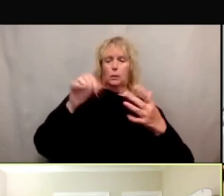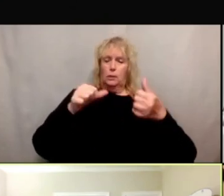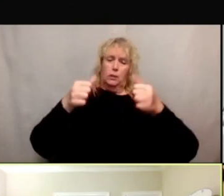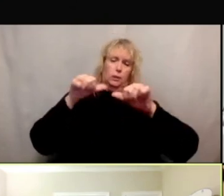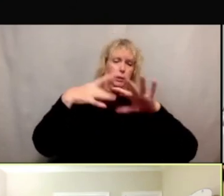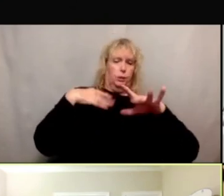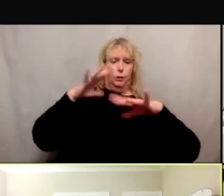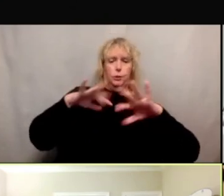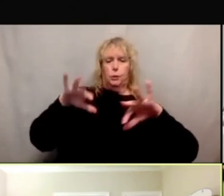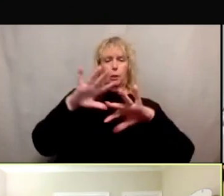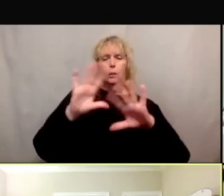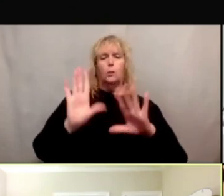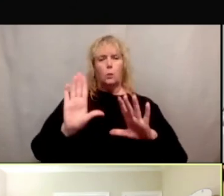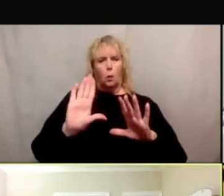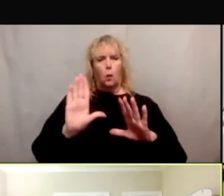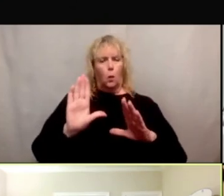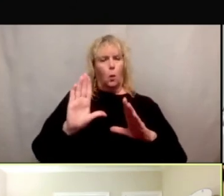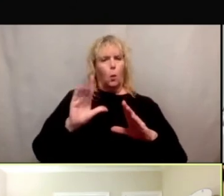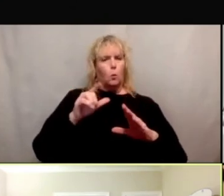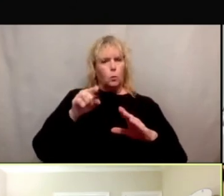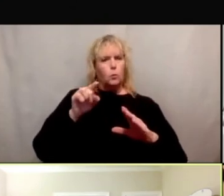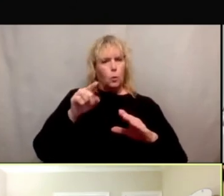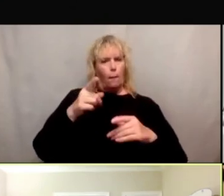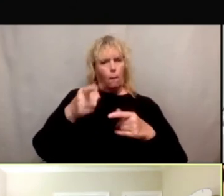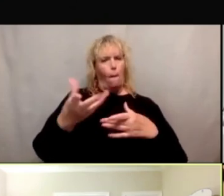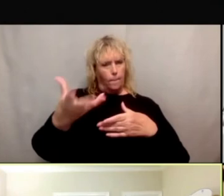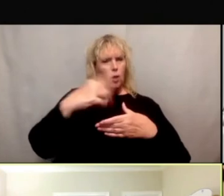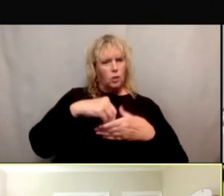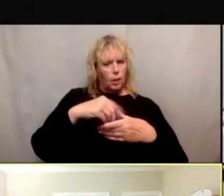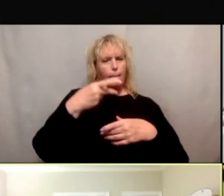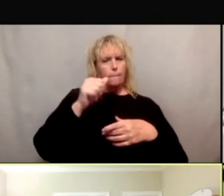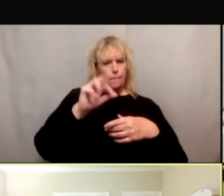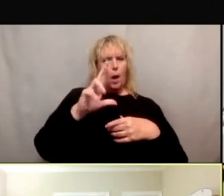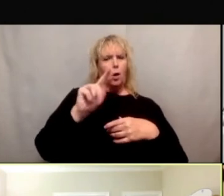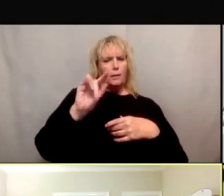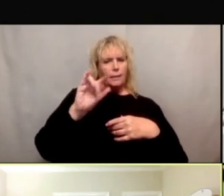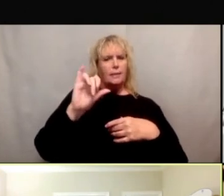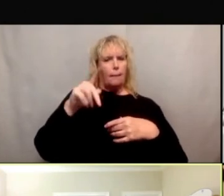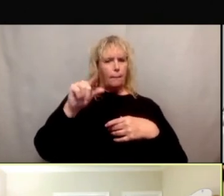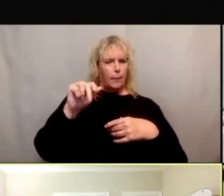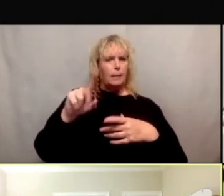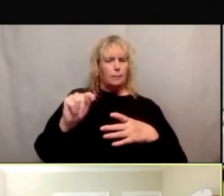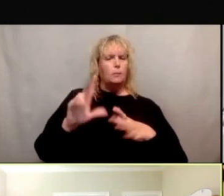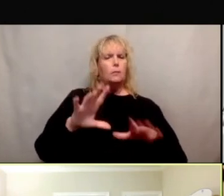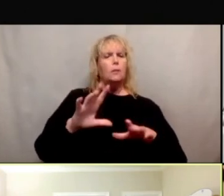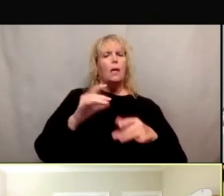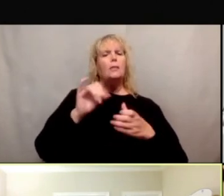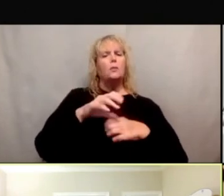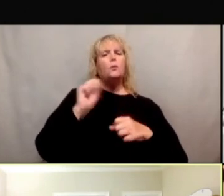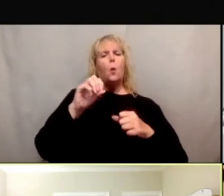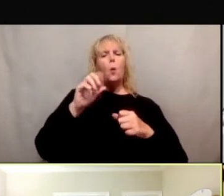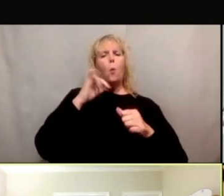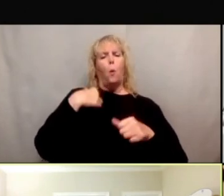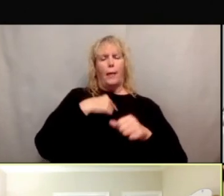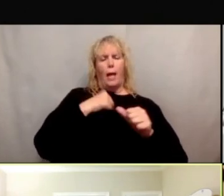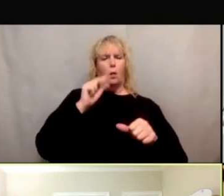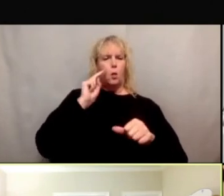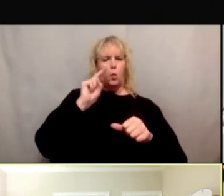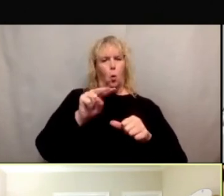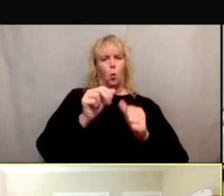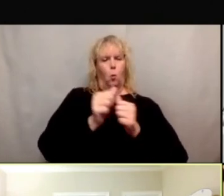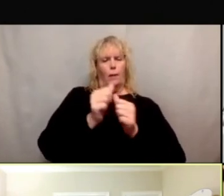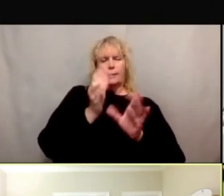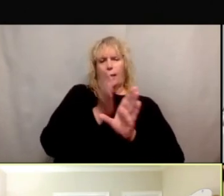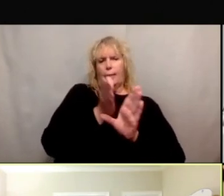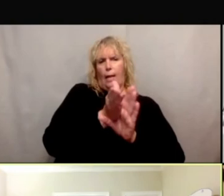And to that point, the research that I've conducted has been qualitative in this area.